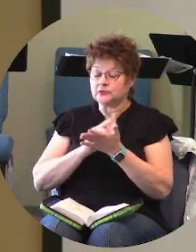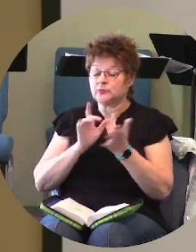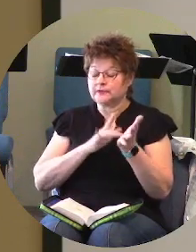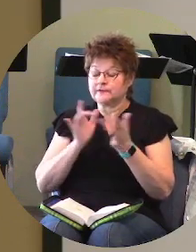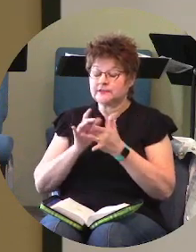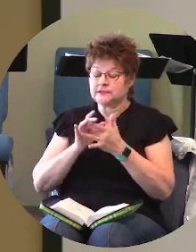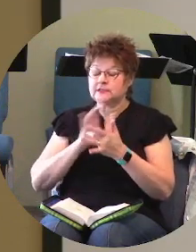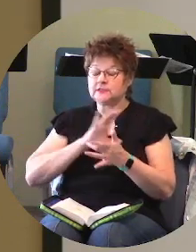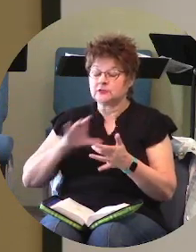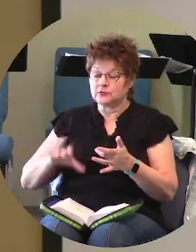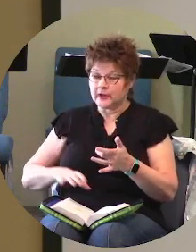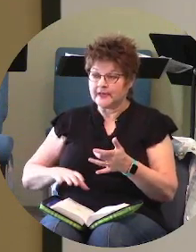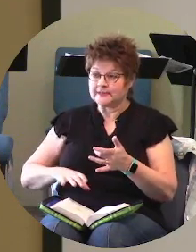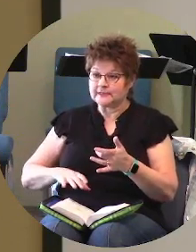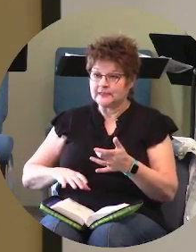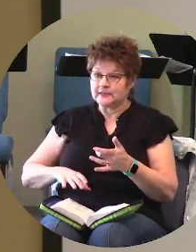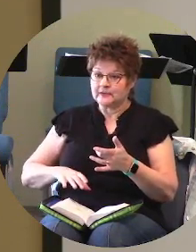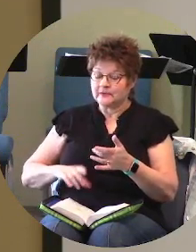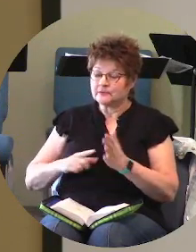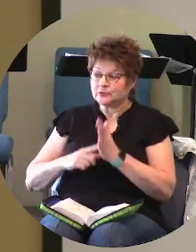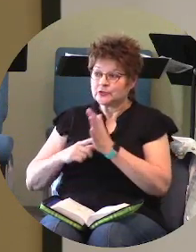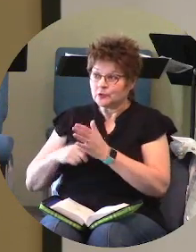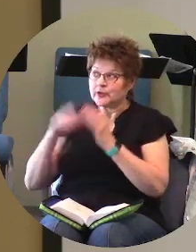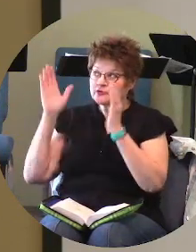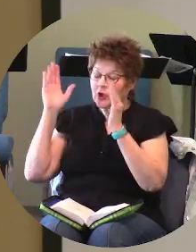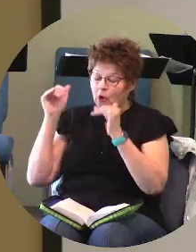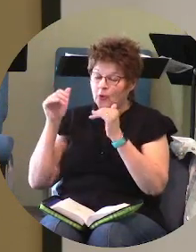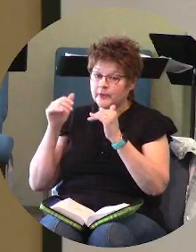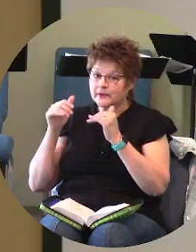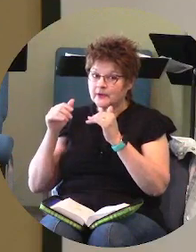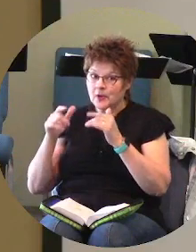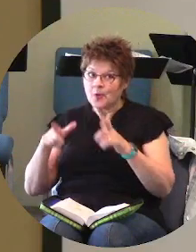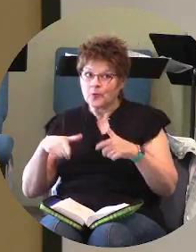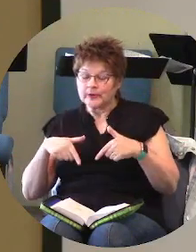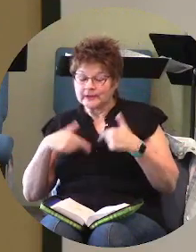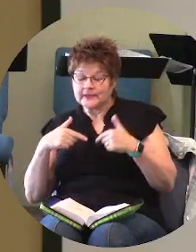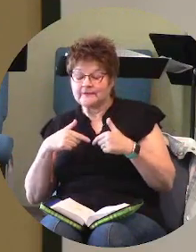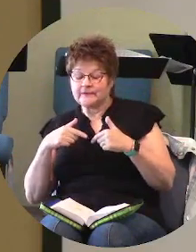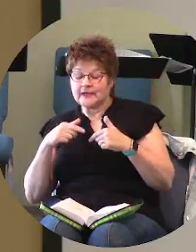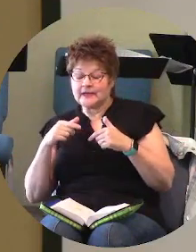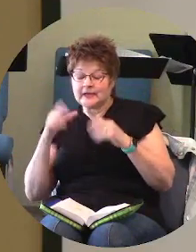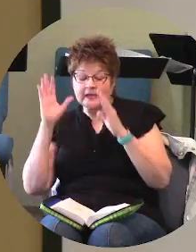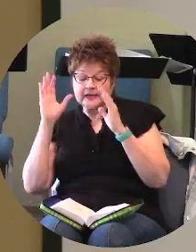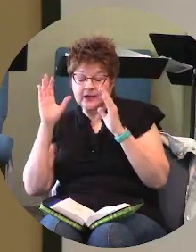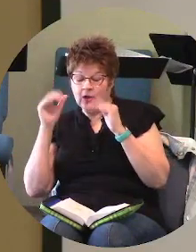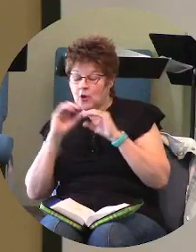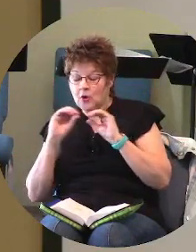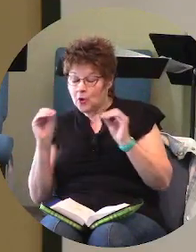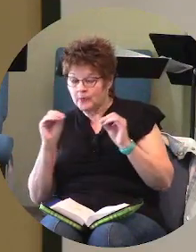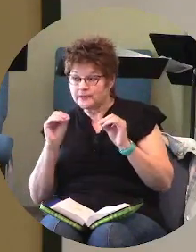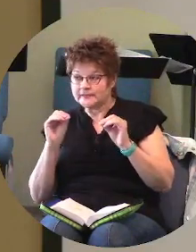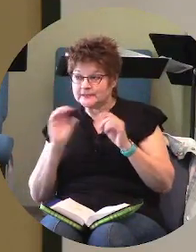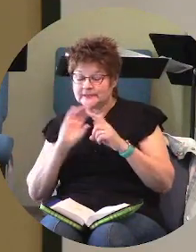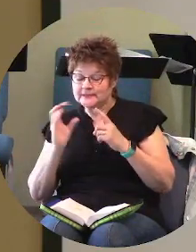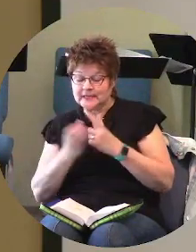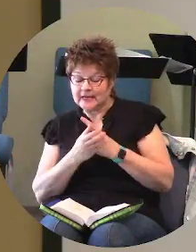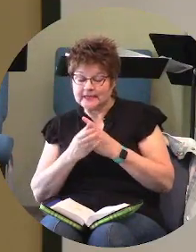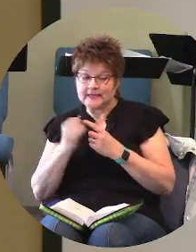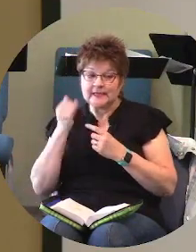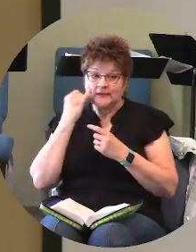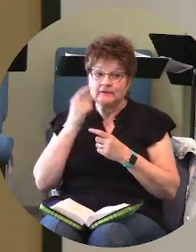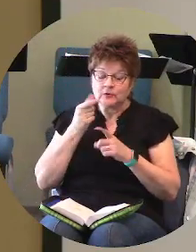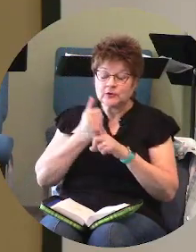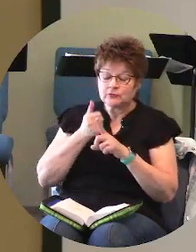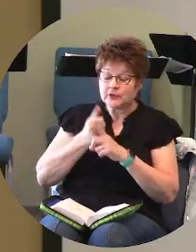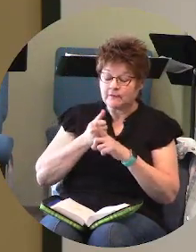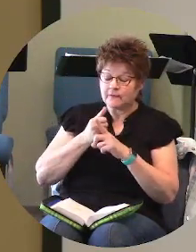we live in a hopeless world a hopeless society and we're not hopeless i'm not hopeless are you hopeless if you are i'd love to talk